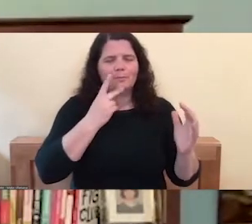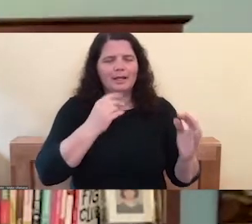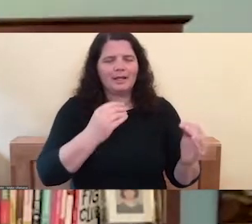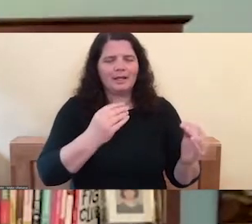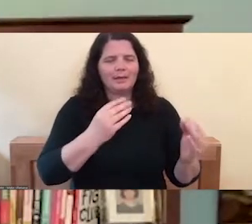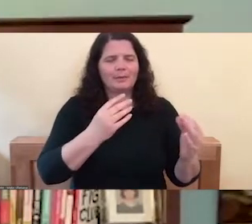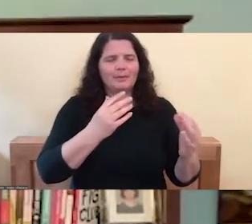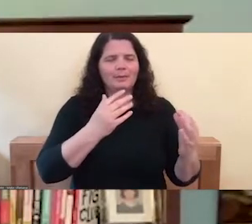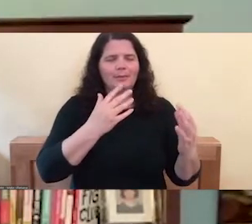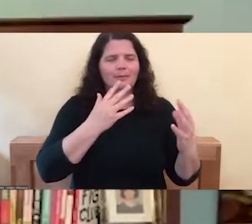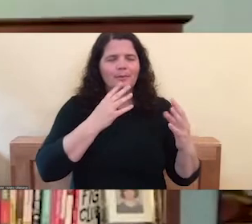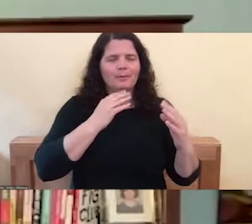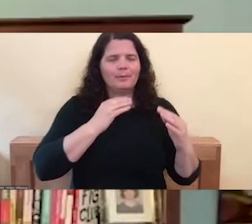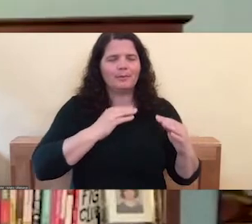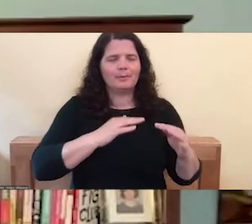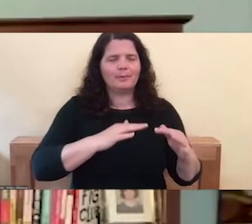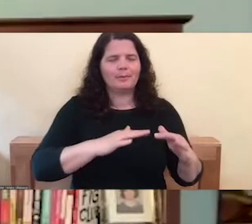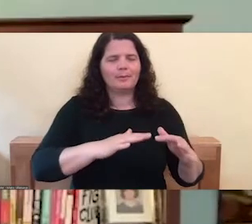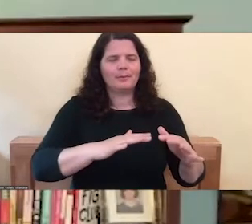through you.